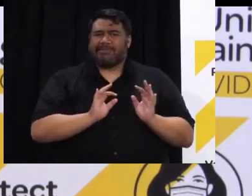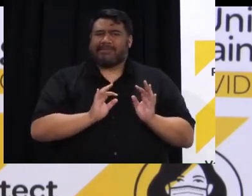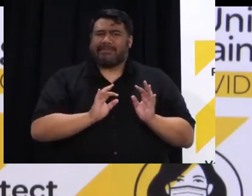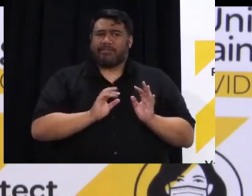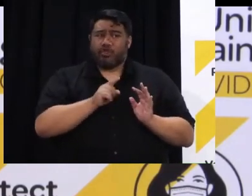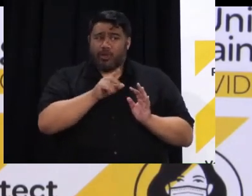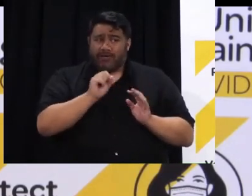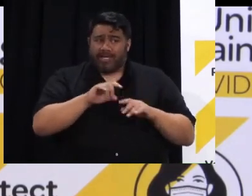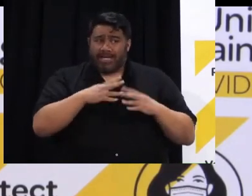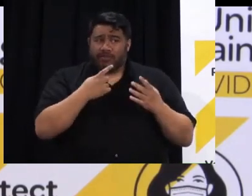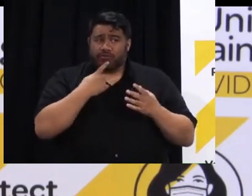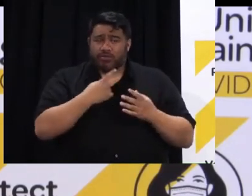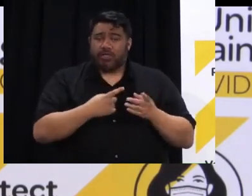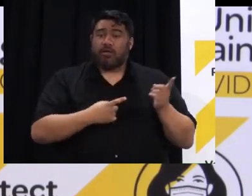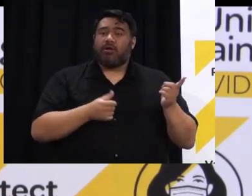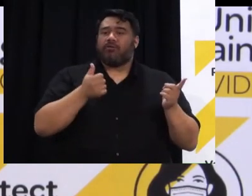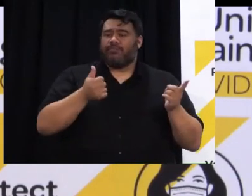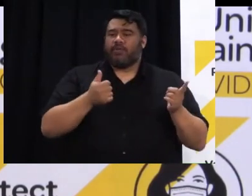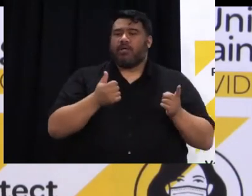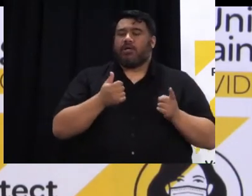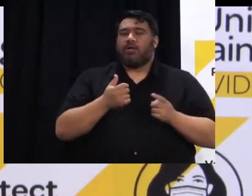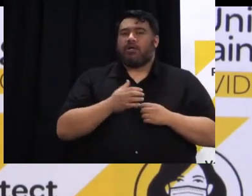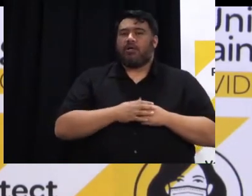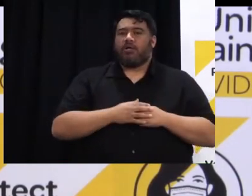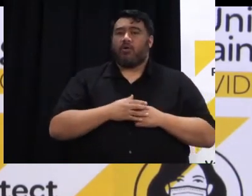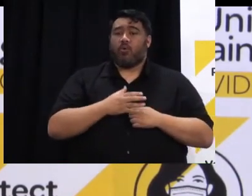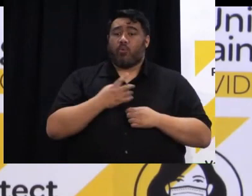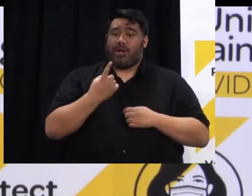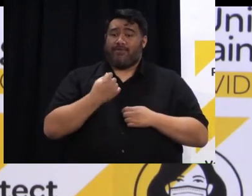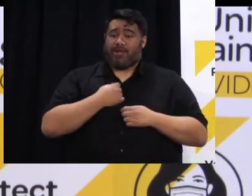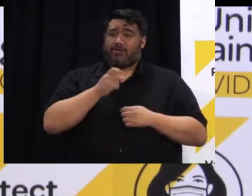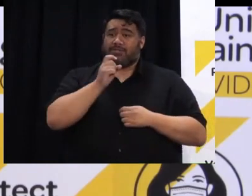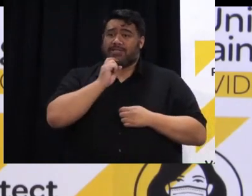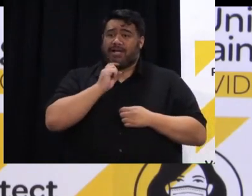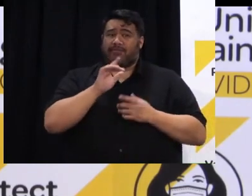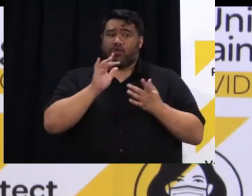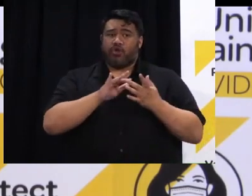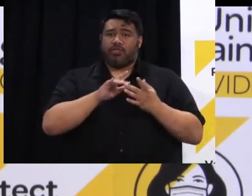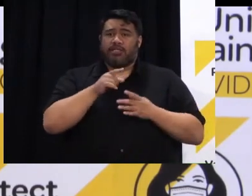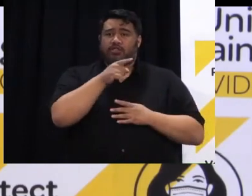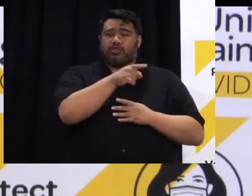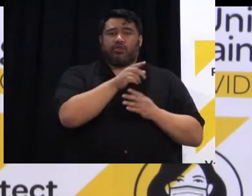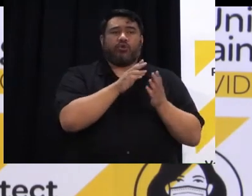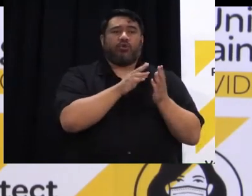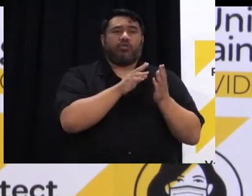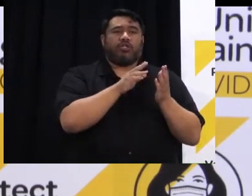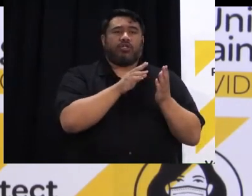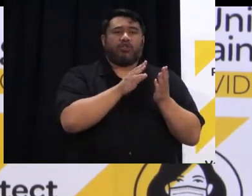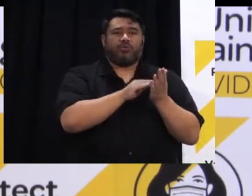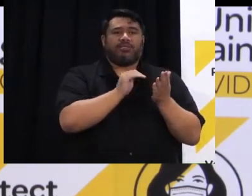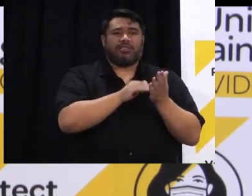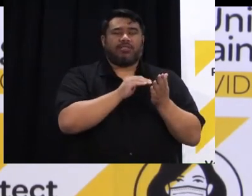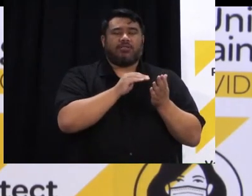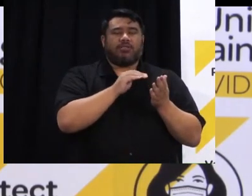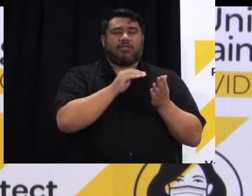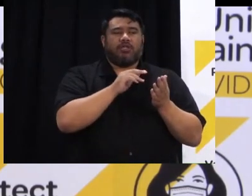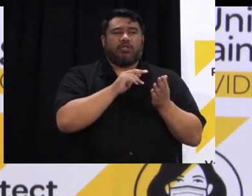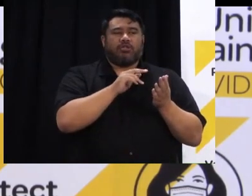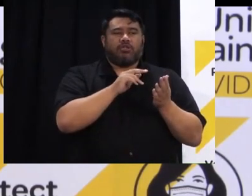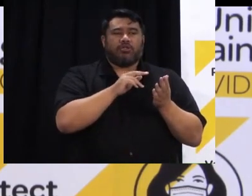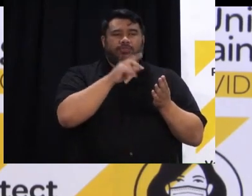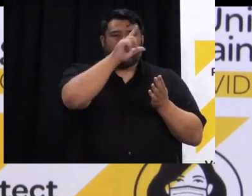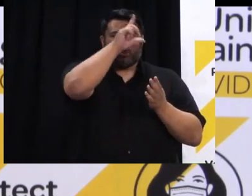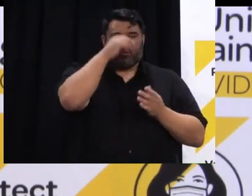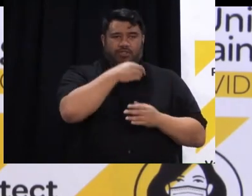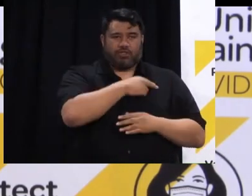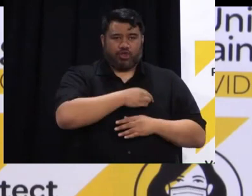First of all one of my staff members made contact with the NZNO after they wrote to me last week actually on the same day has spoken